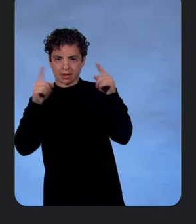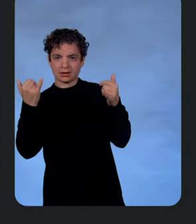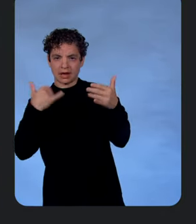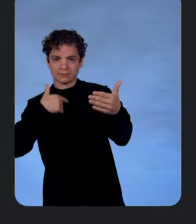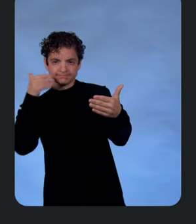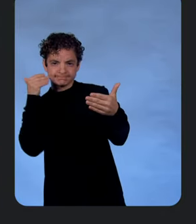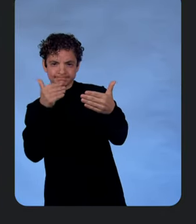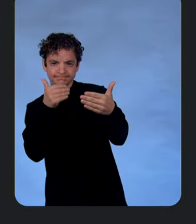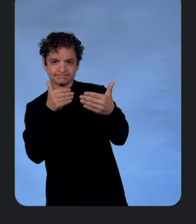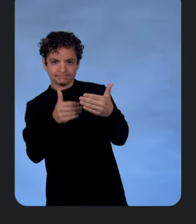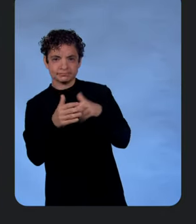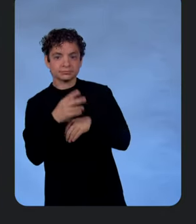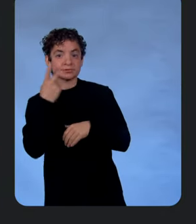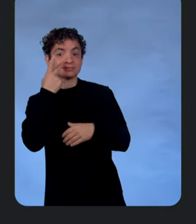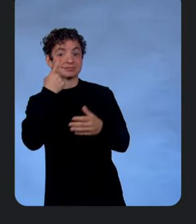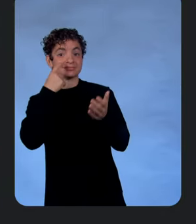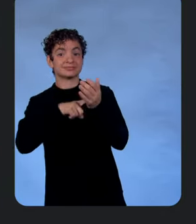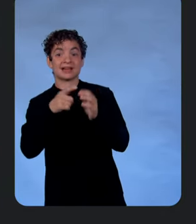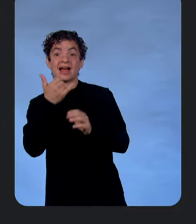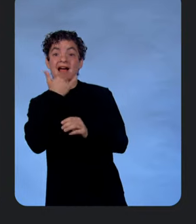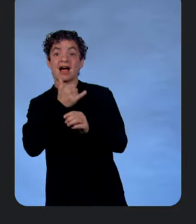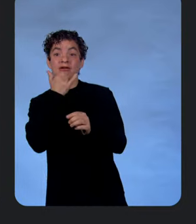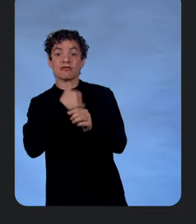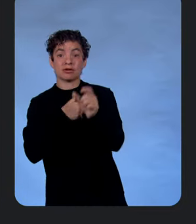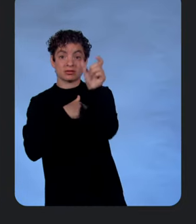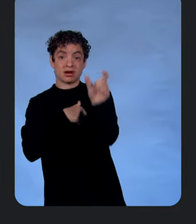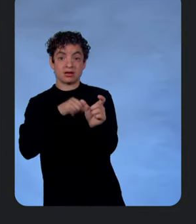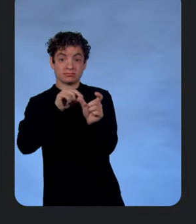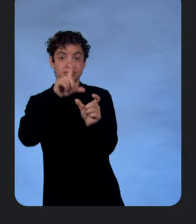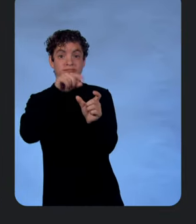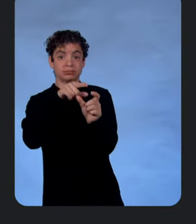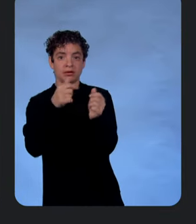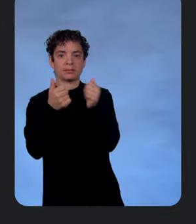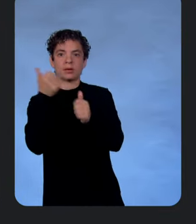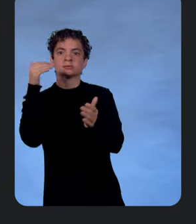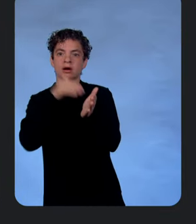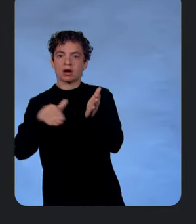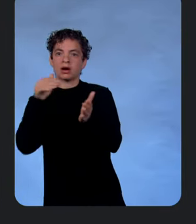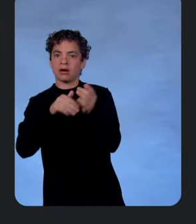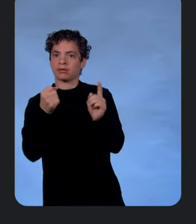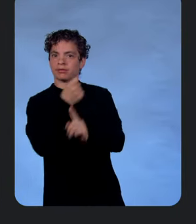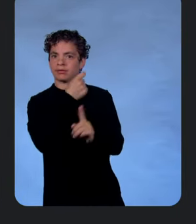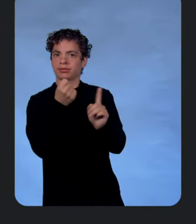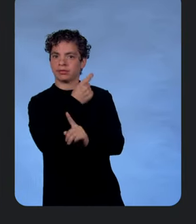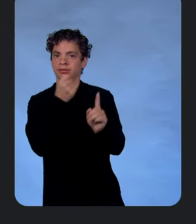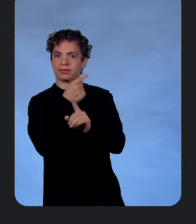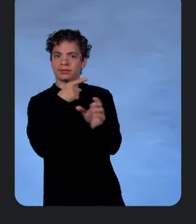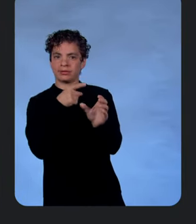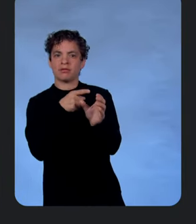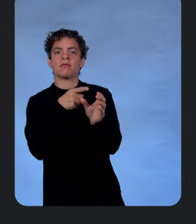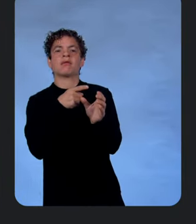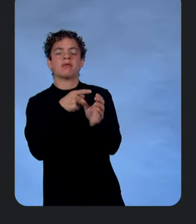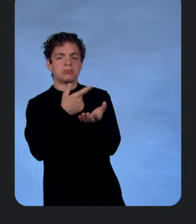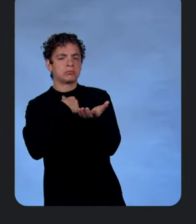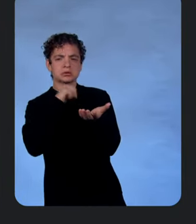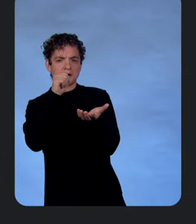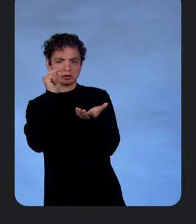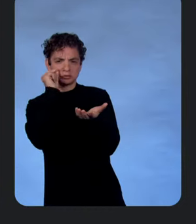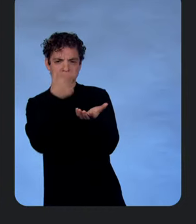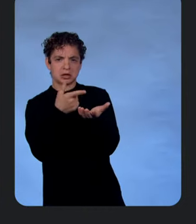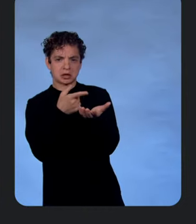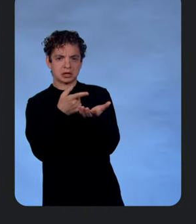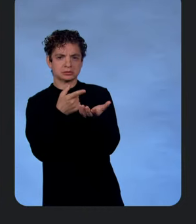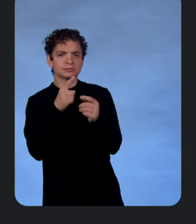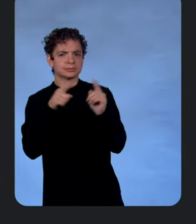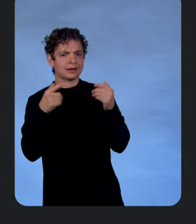can see here that my error column is the most common outlier amongst the violating events. No surprises there. But there are